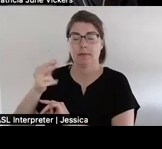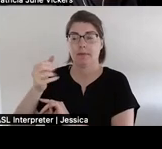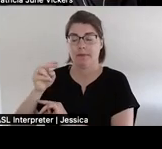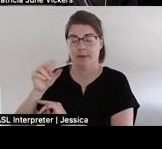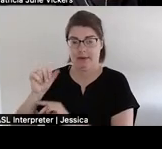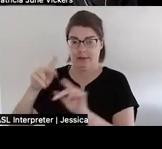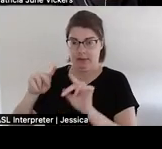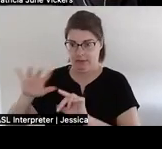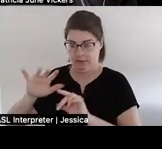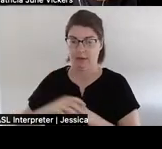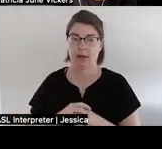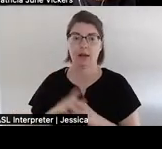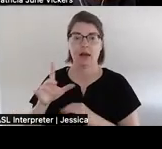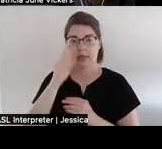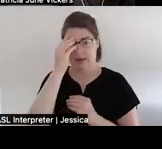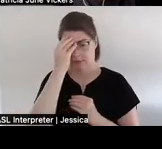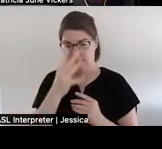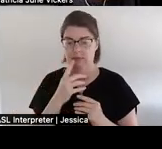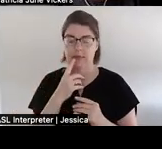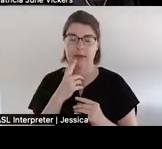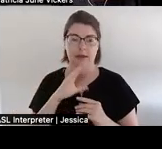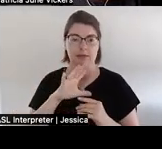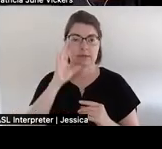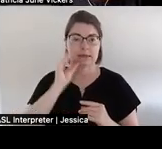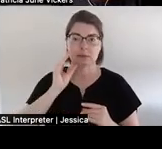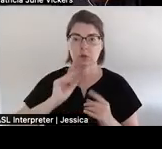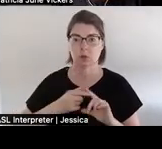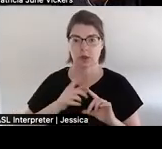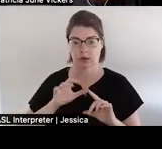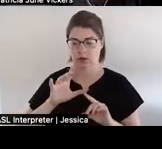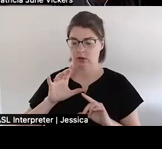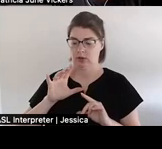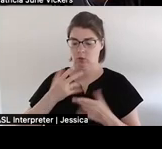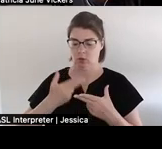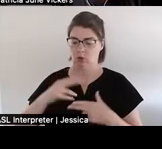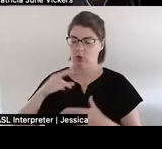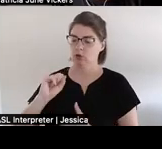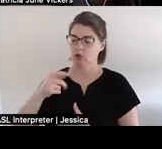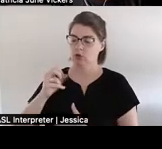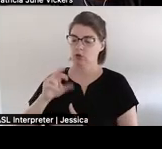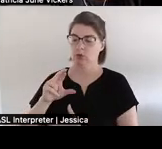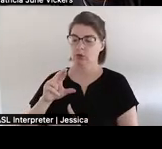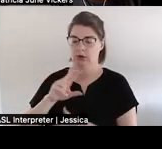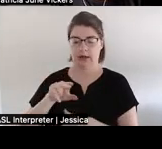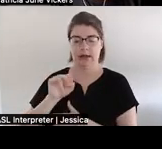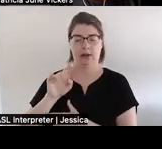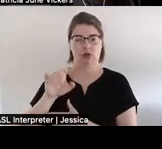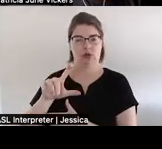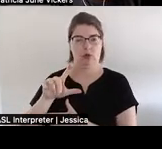the encounters with the supernatural beings and